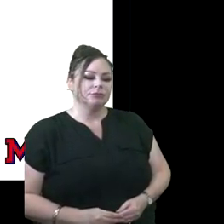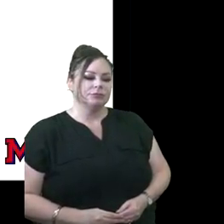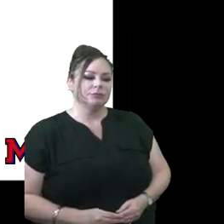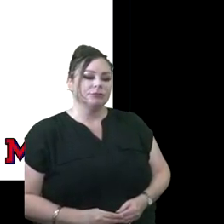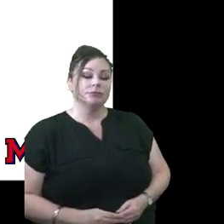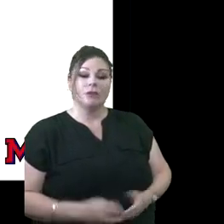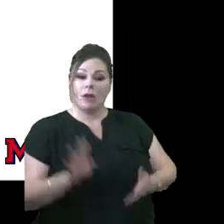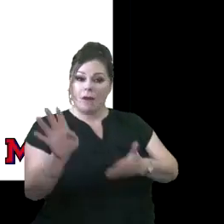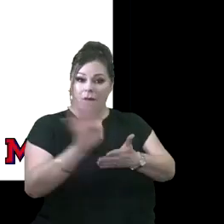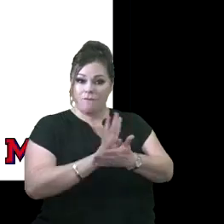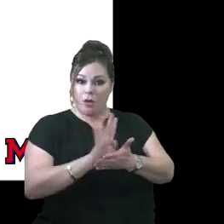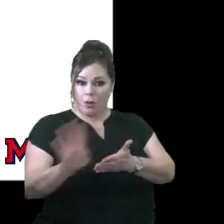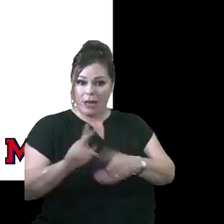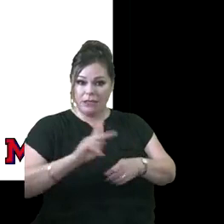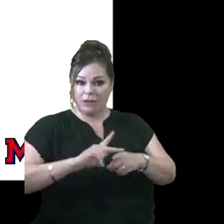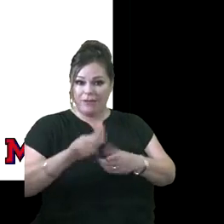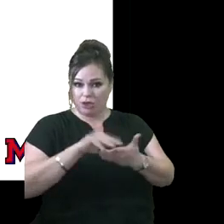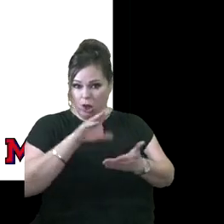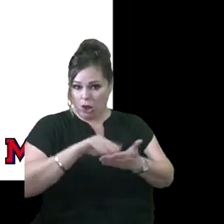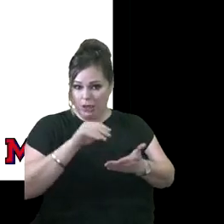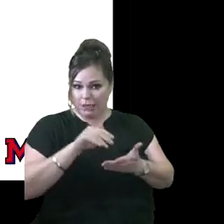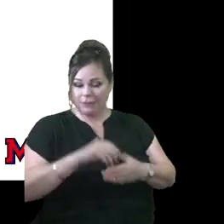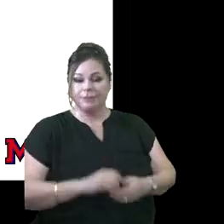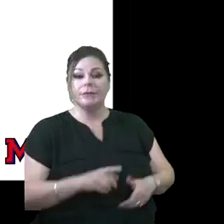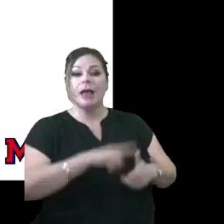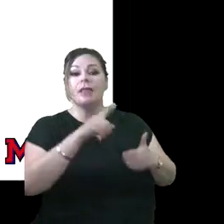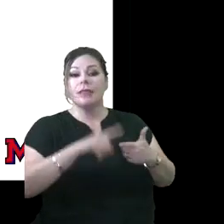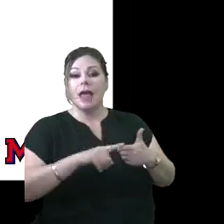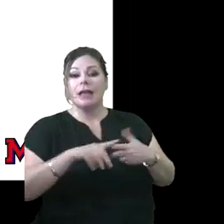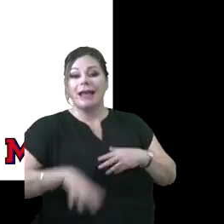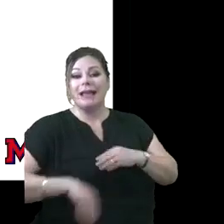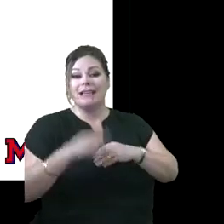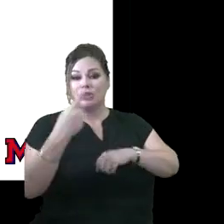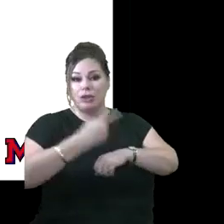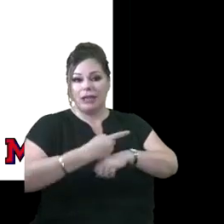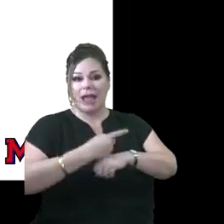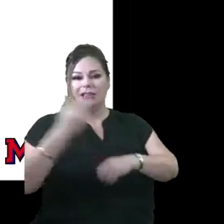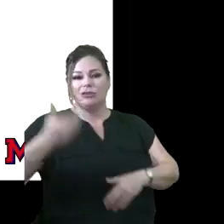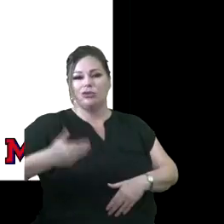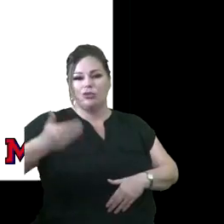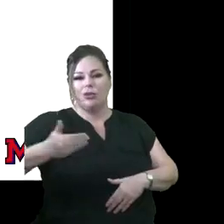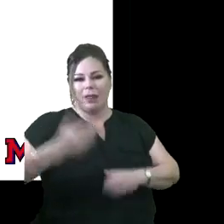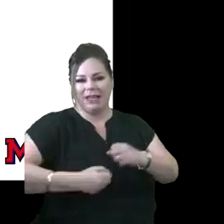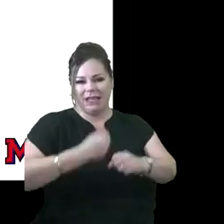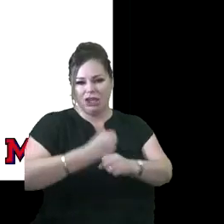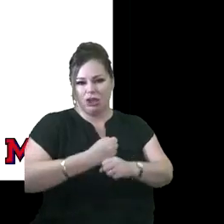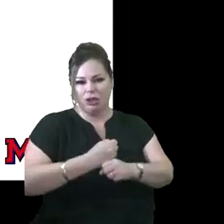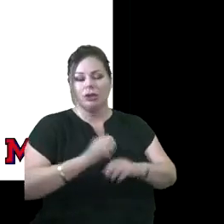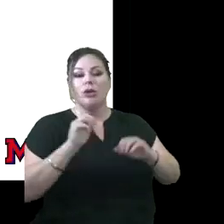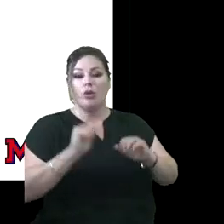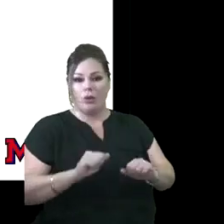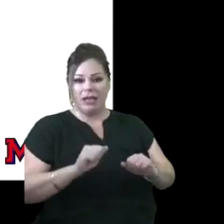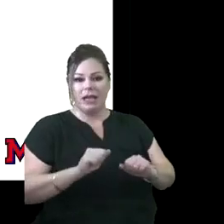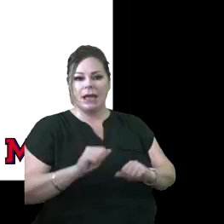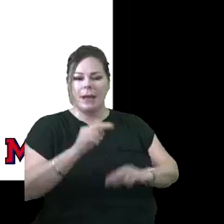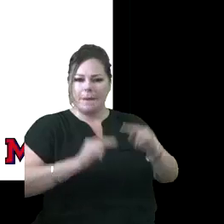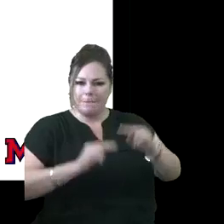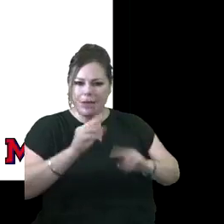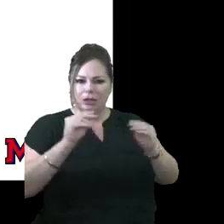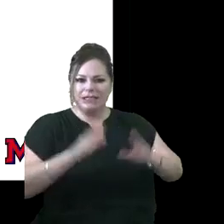professional learning. And then having those additional days throughout the year. So again, we can build teacher capacity.